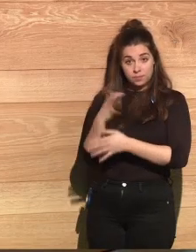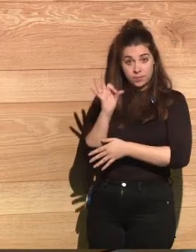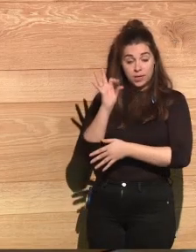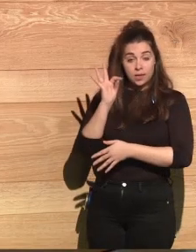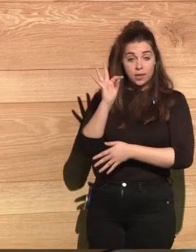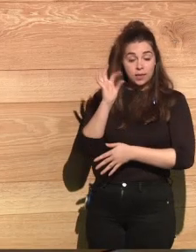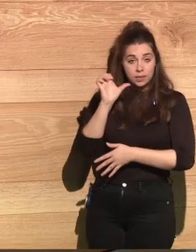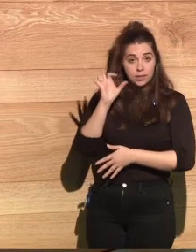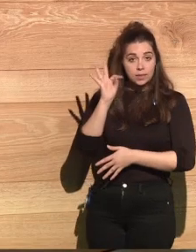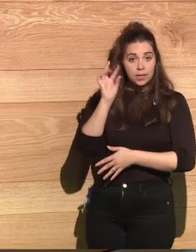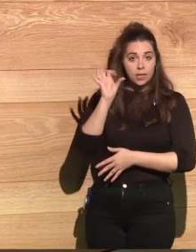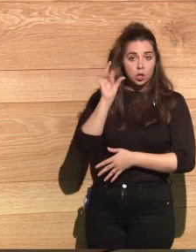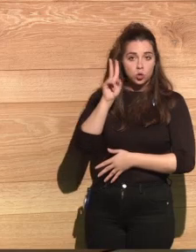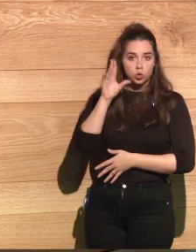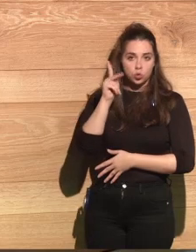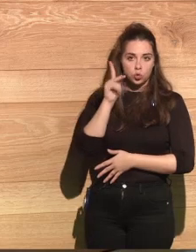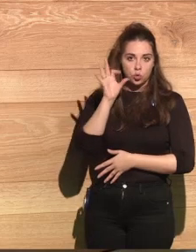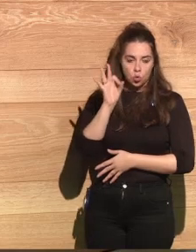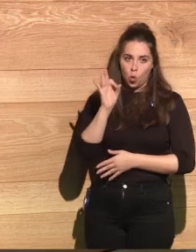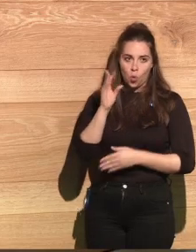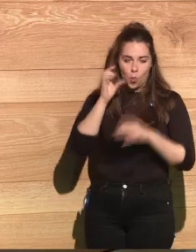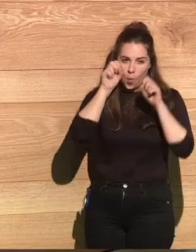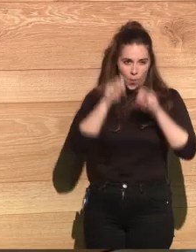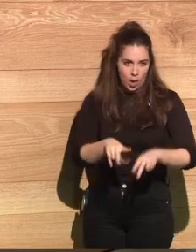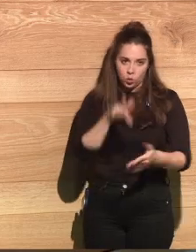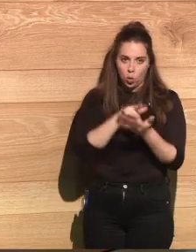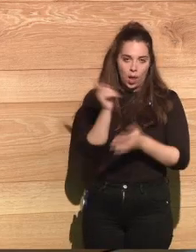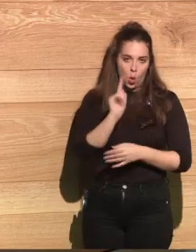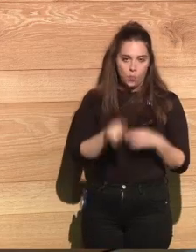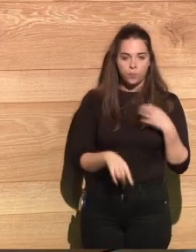mentioned never happens at a bigger scale.